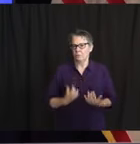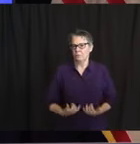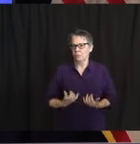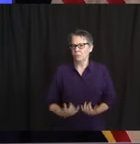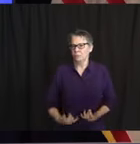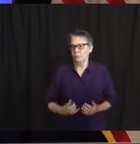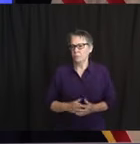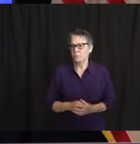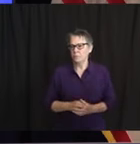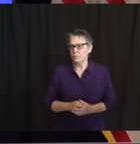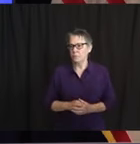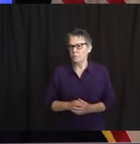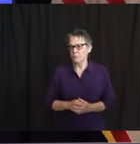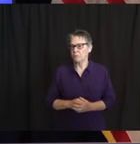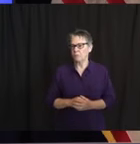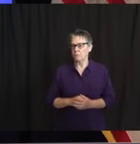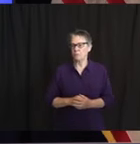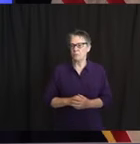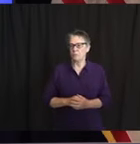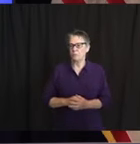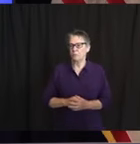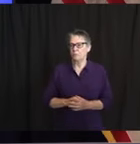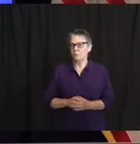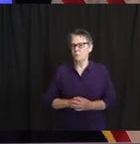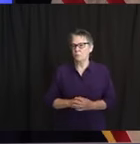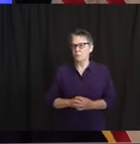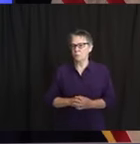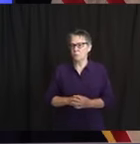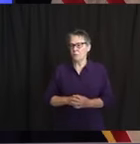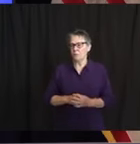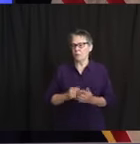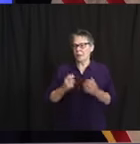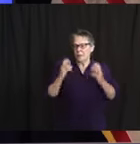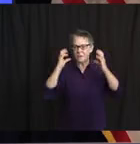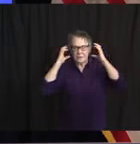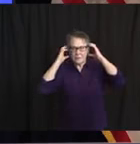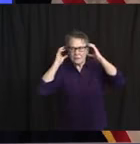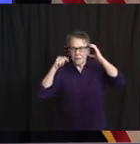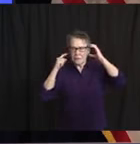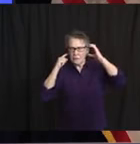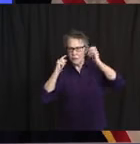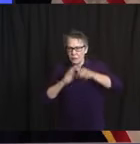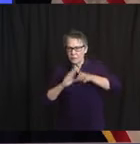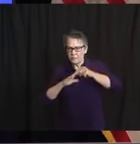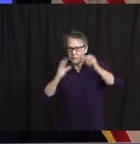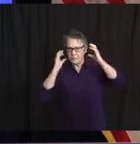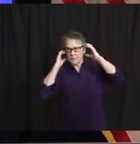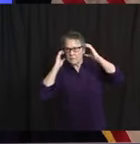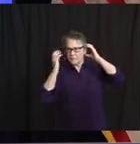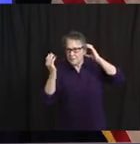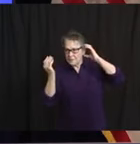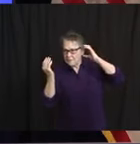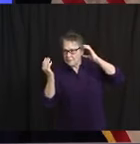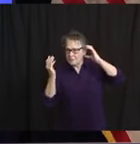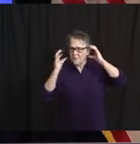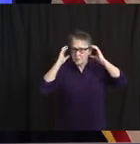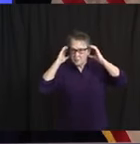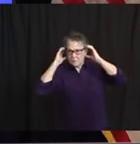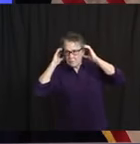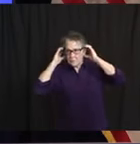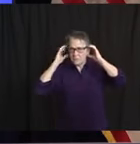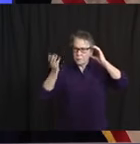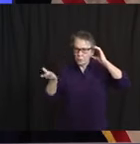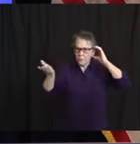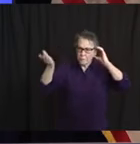around the clock seemingly. But one with the Chief Executive Officer of Lockheed Martin. Lockheed Martin